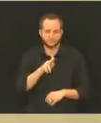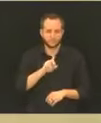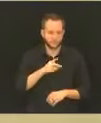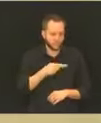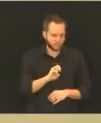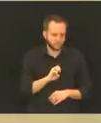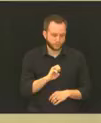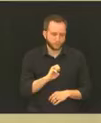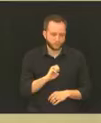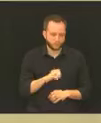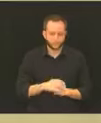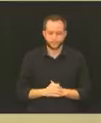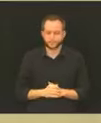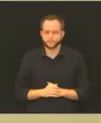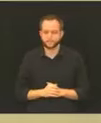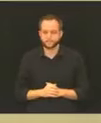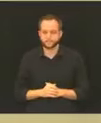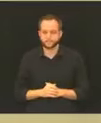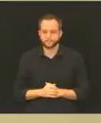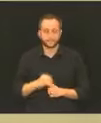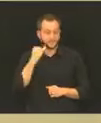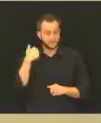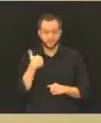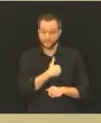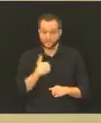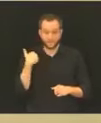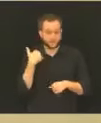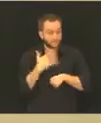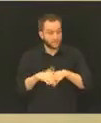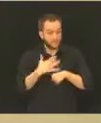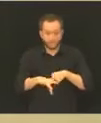Environment when we have slots available.